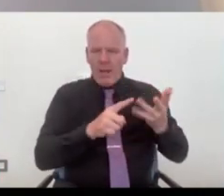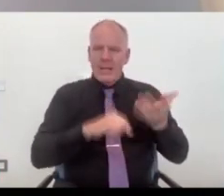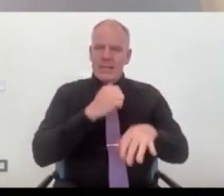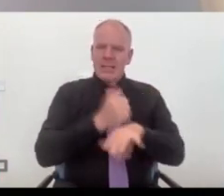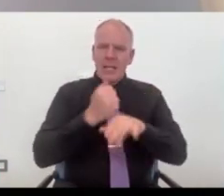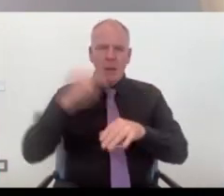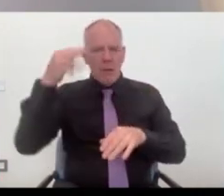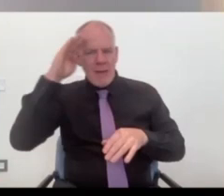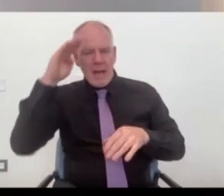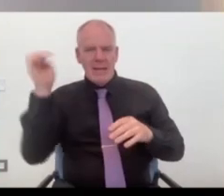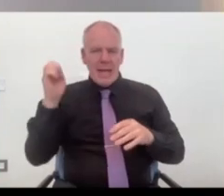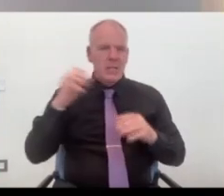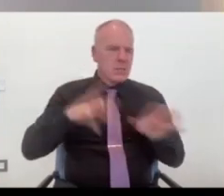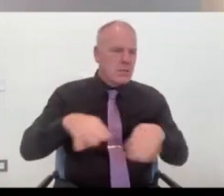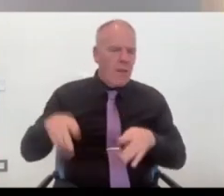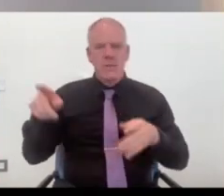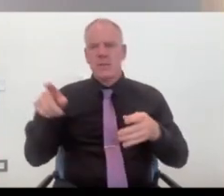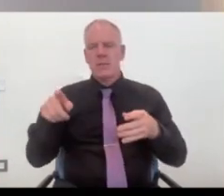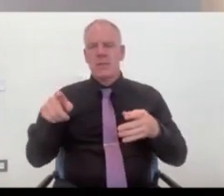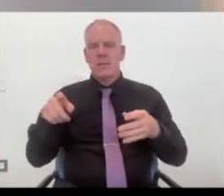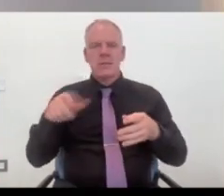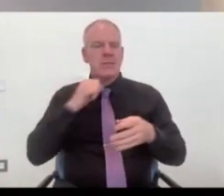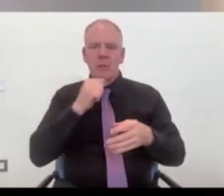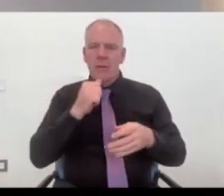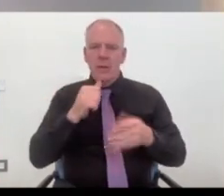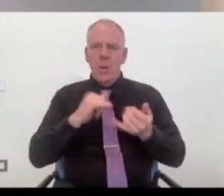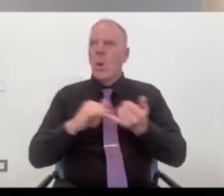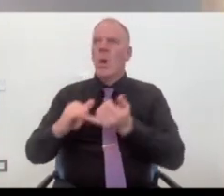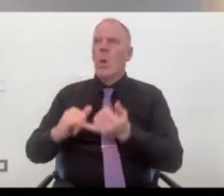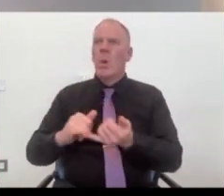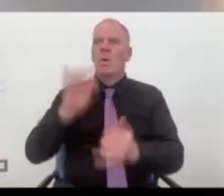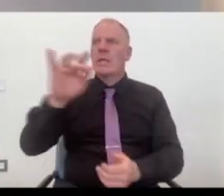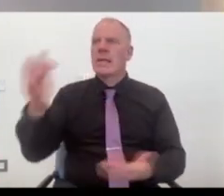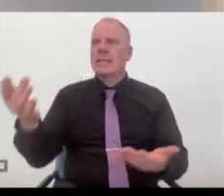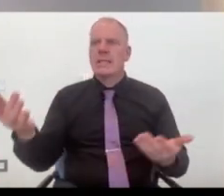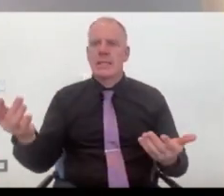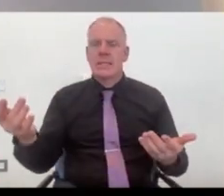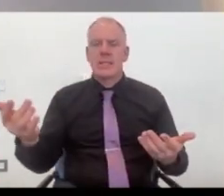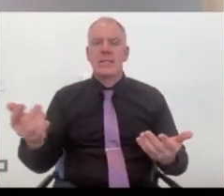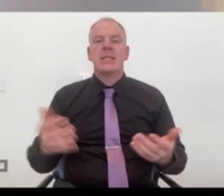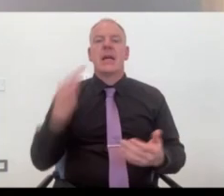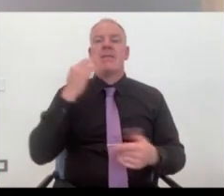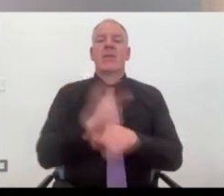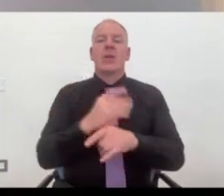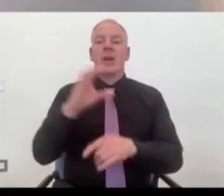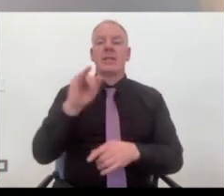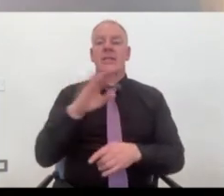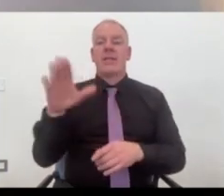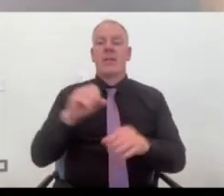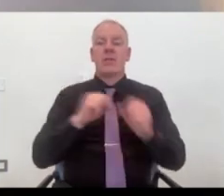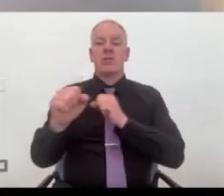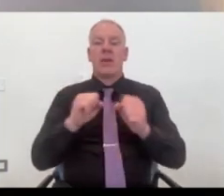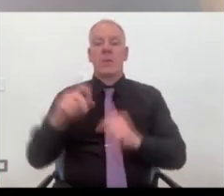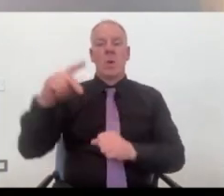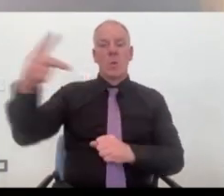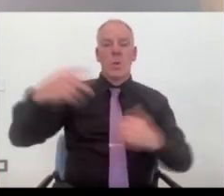England, Scotland, it was that we didn't know who to go to. I think if there was like civil servants set up maybe two in